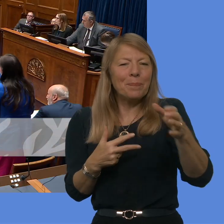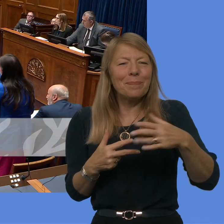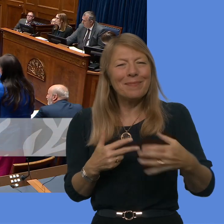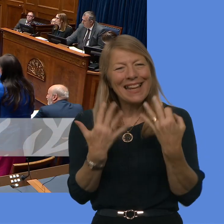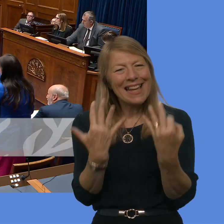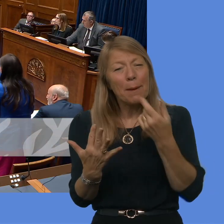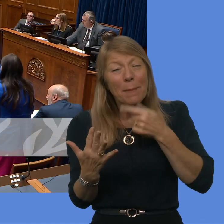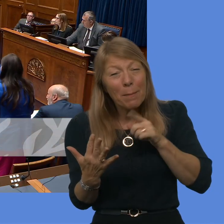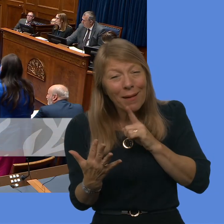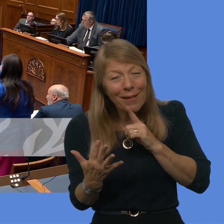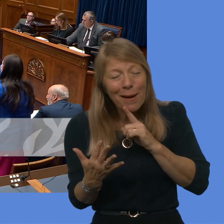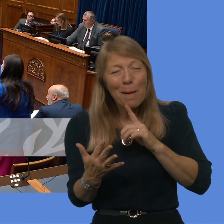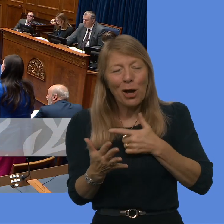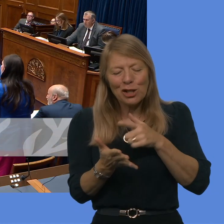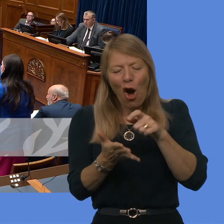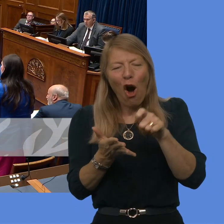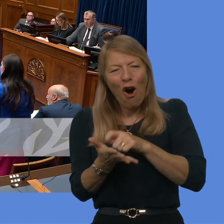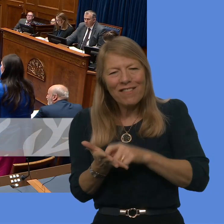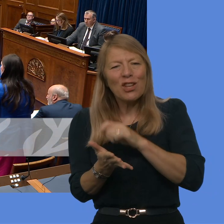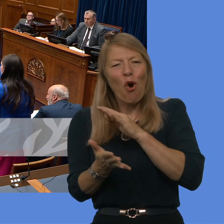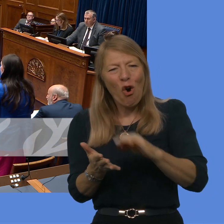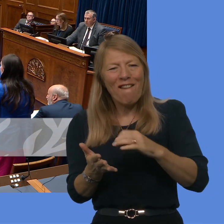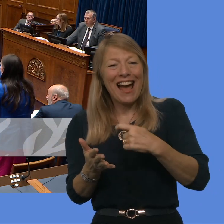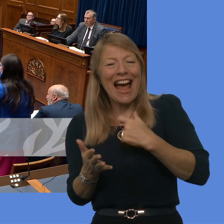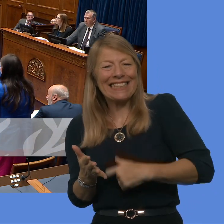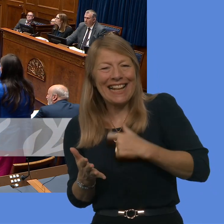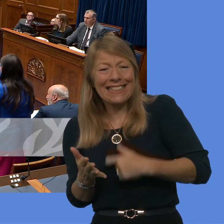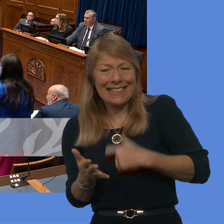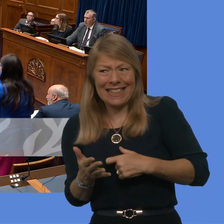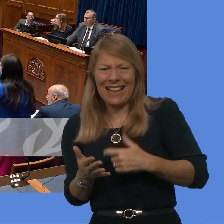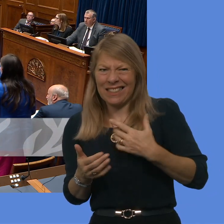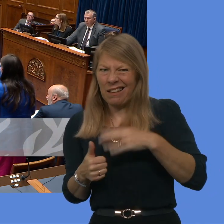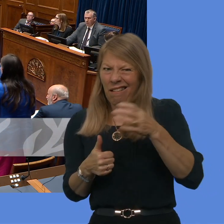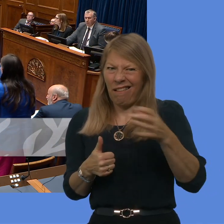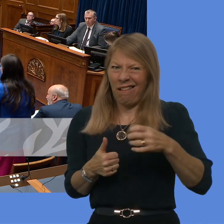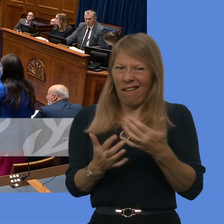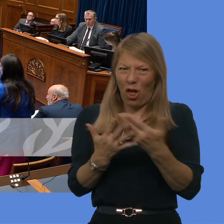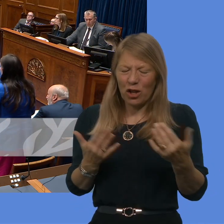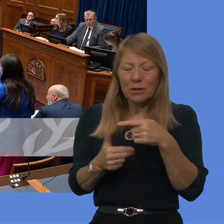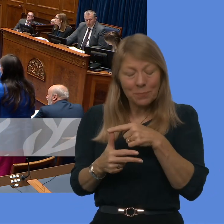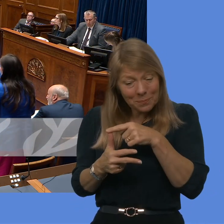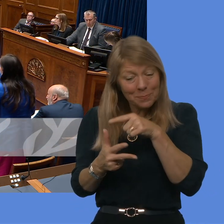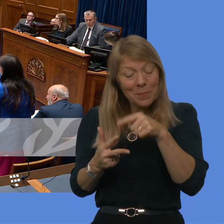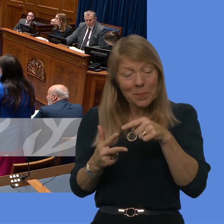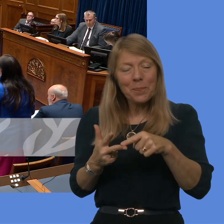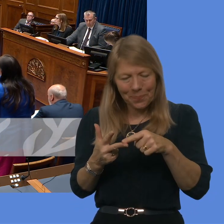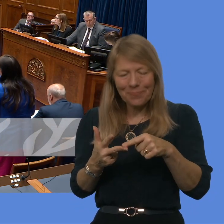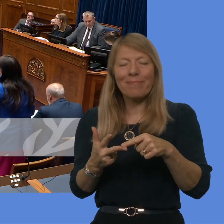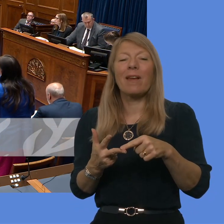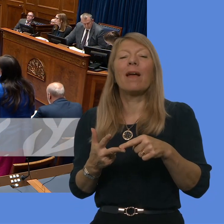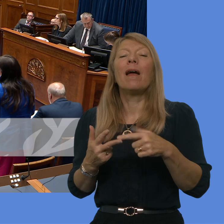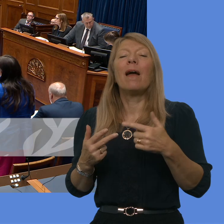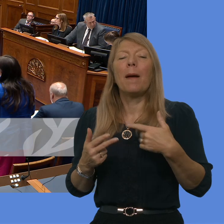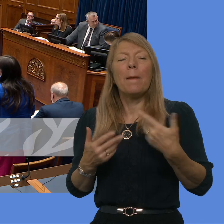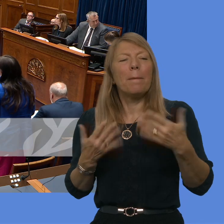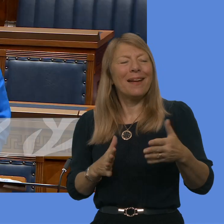course the Office of Identity has more than one. It is a substantial undertaking, and we have considered the initial submission in relation to this and have